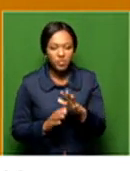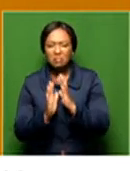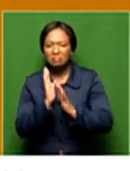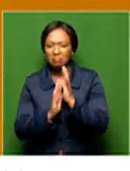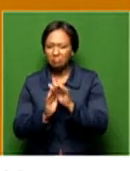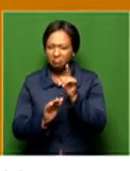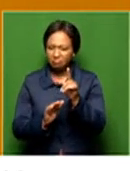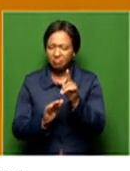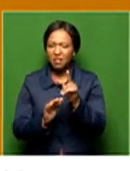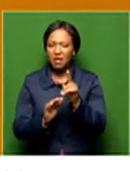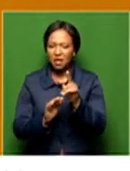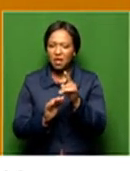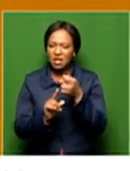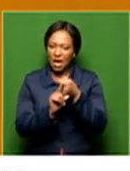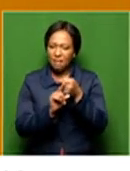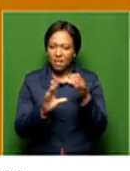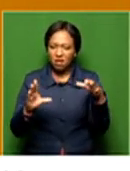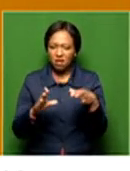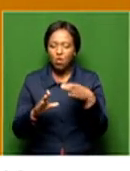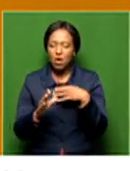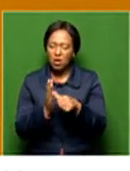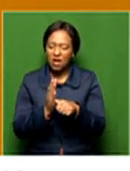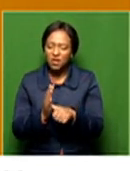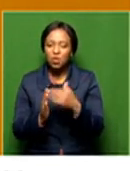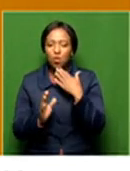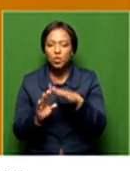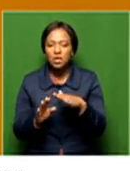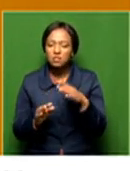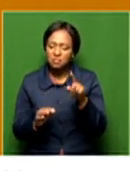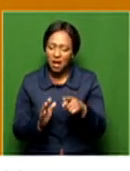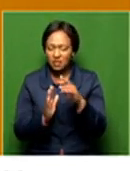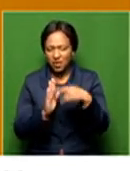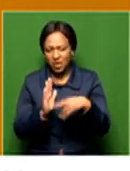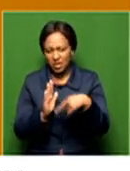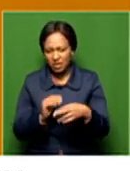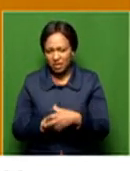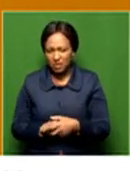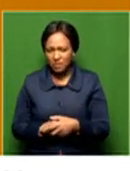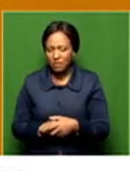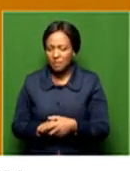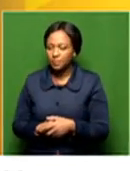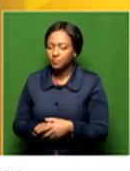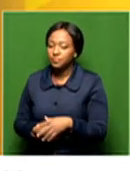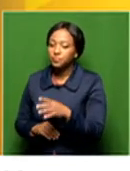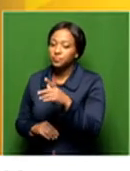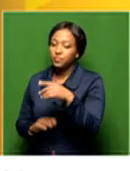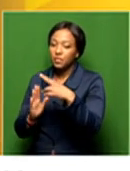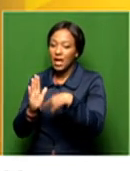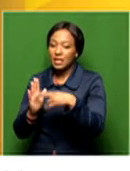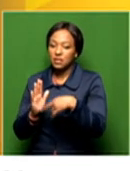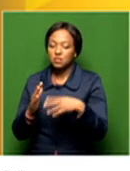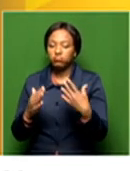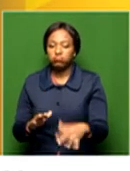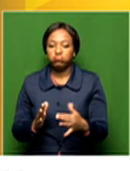the importance of emphasising kids at an early stage to start reading? Literacy is such an important aspect